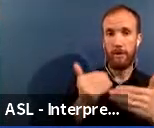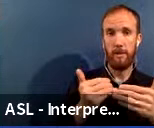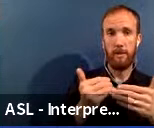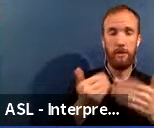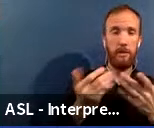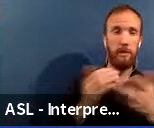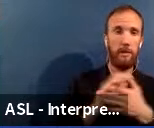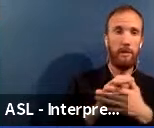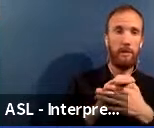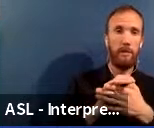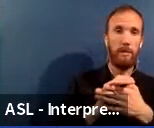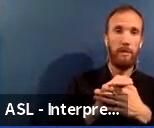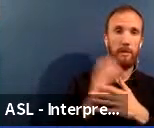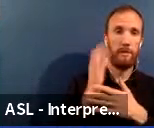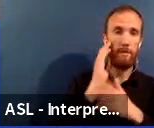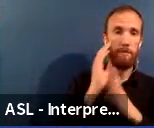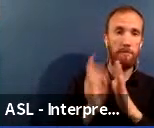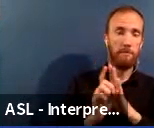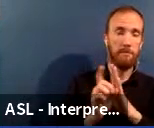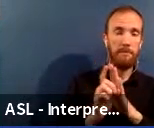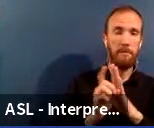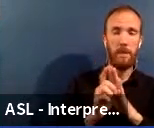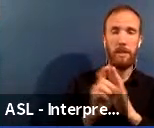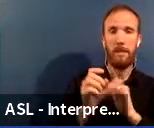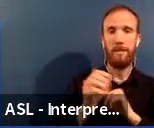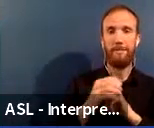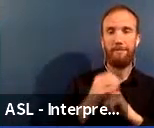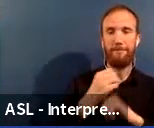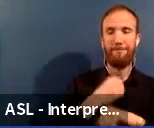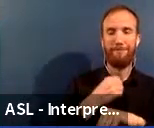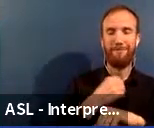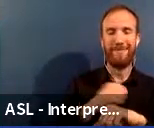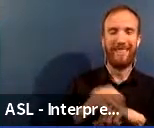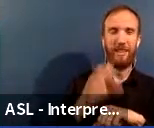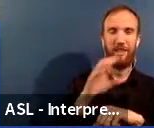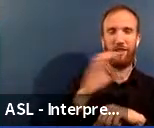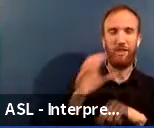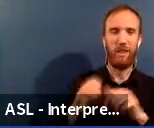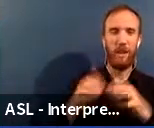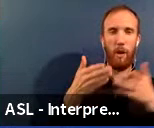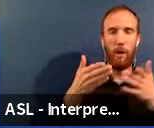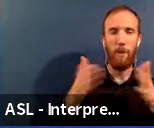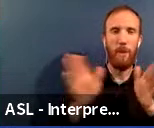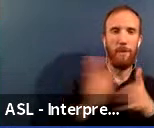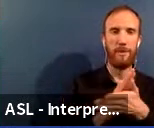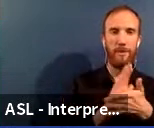schools, Chicago public schools,